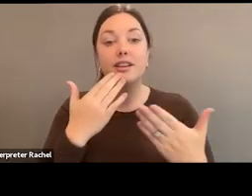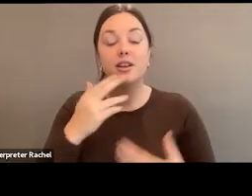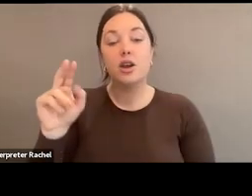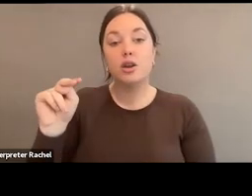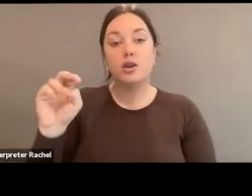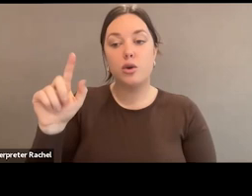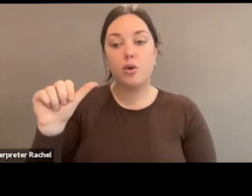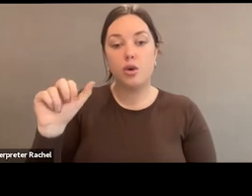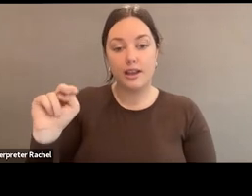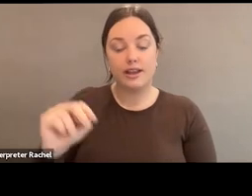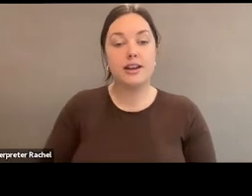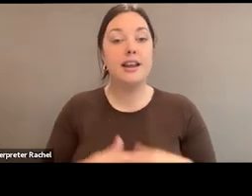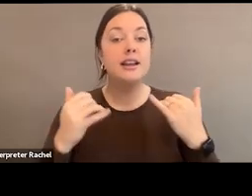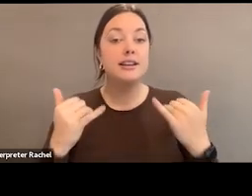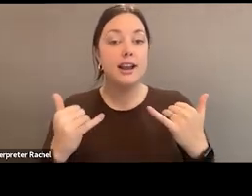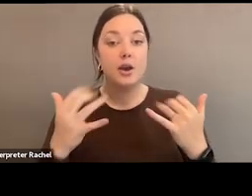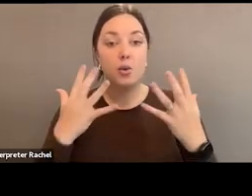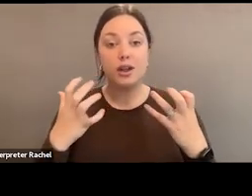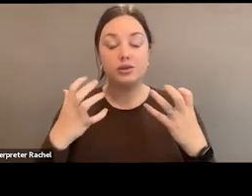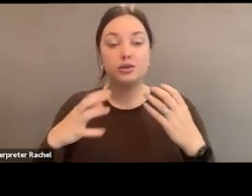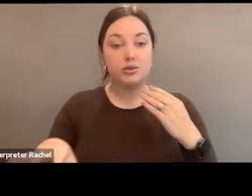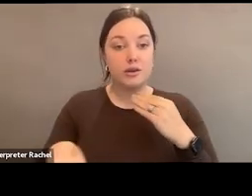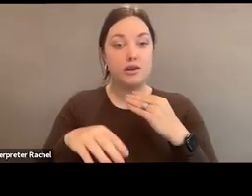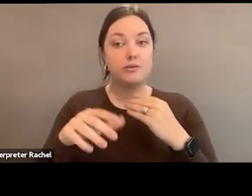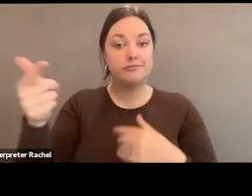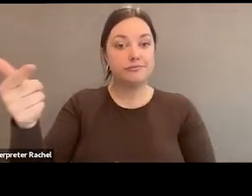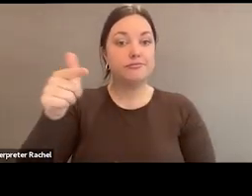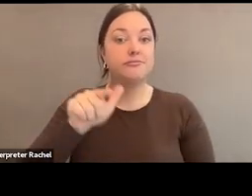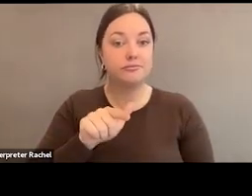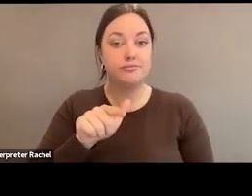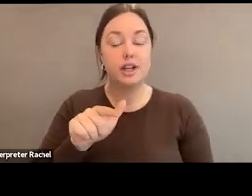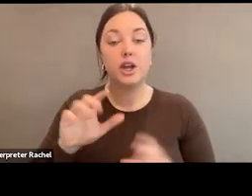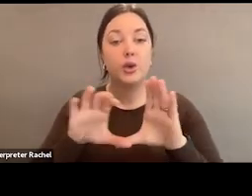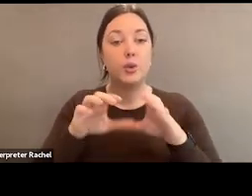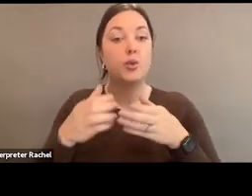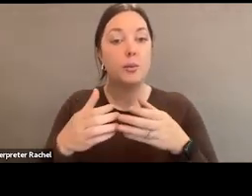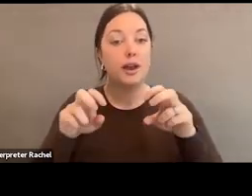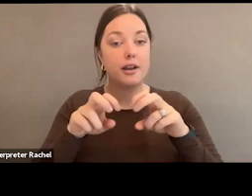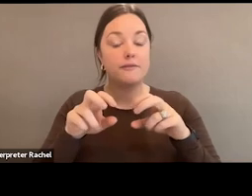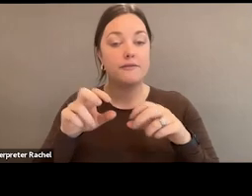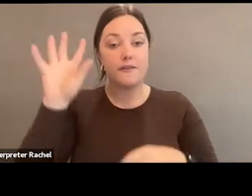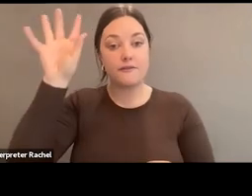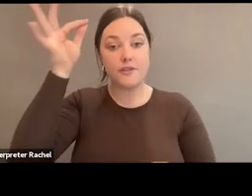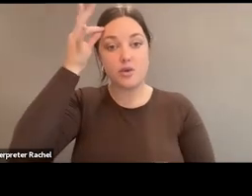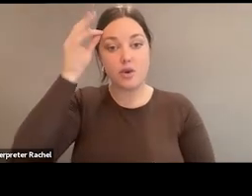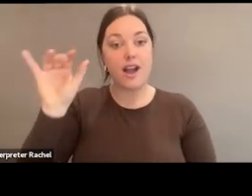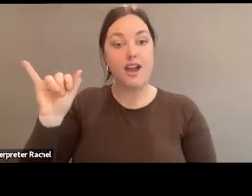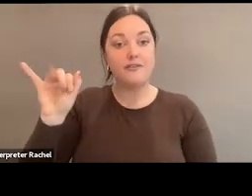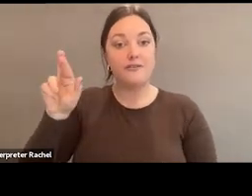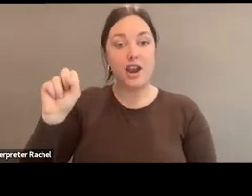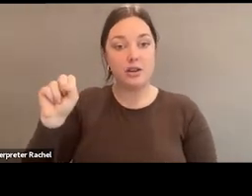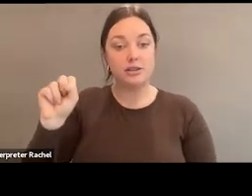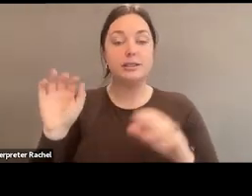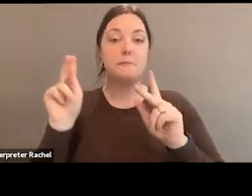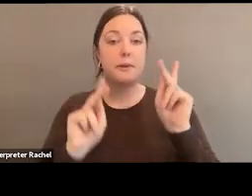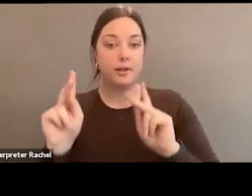I would like to now bring on the group of federal affairs folks who